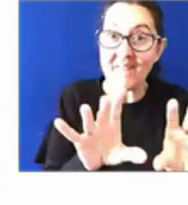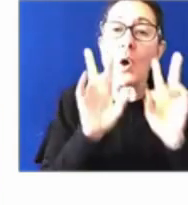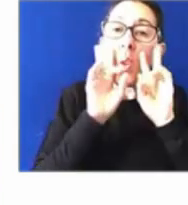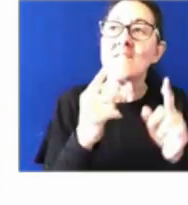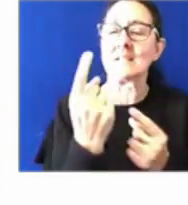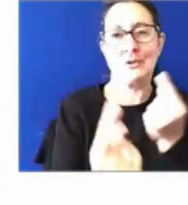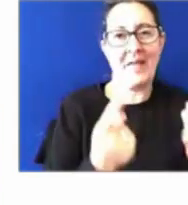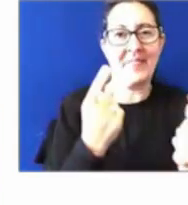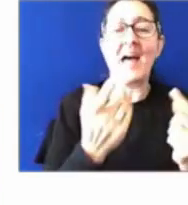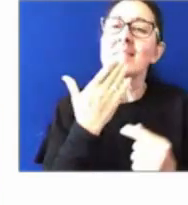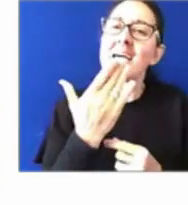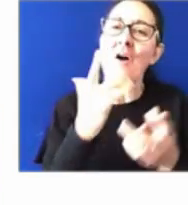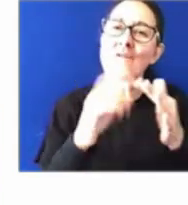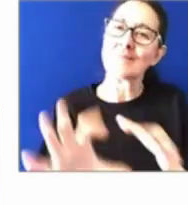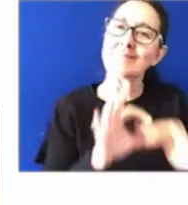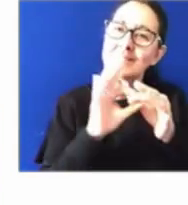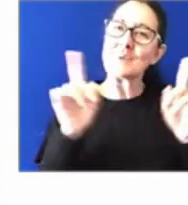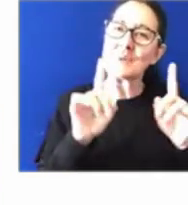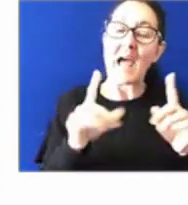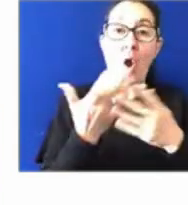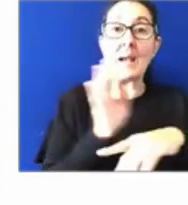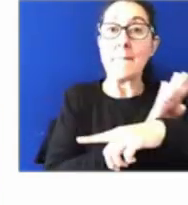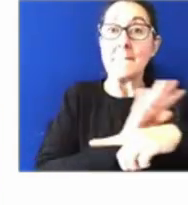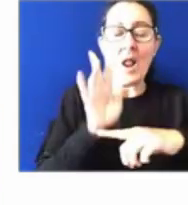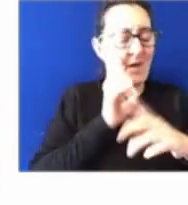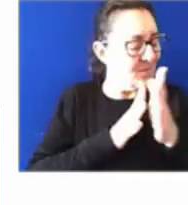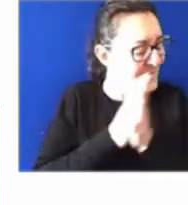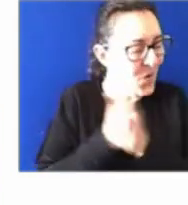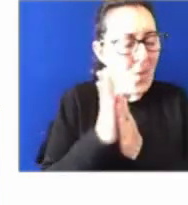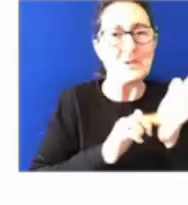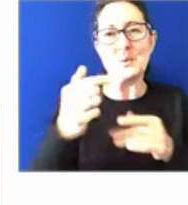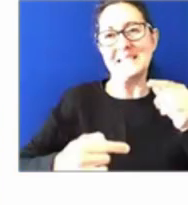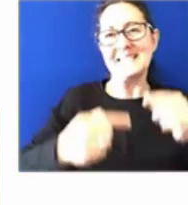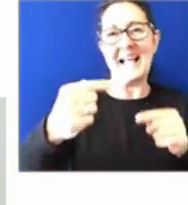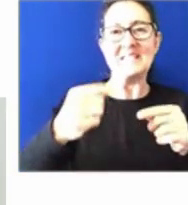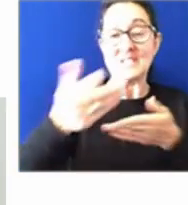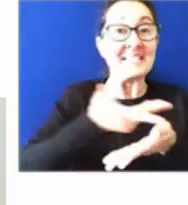we're on the panel all looking forward to the discussion. And lovely Mark, it's back to you.